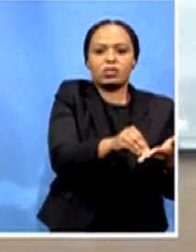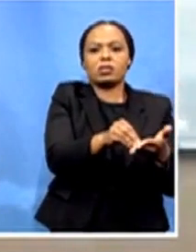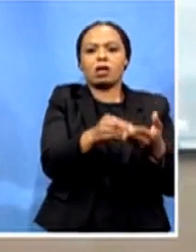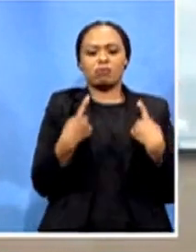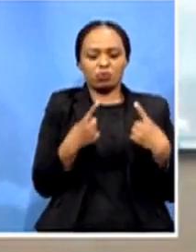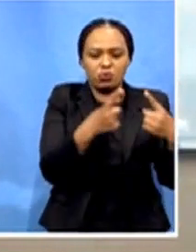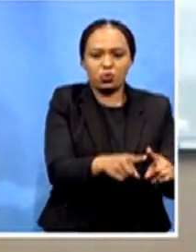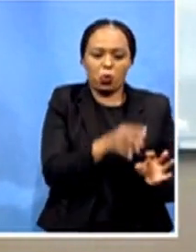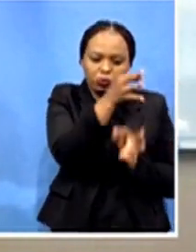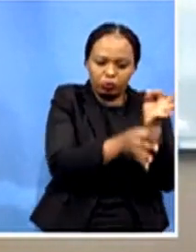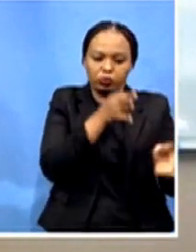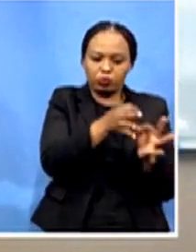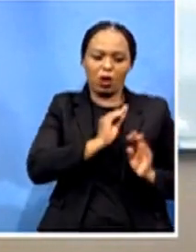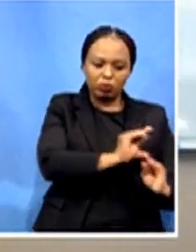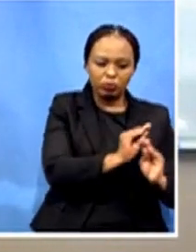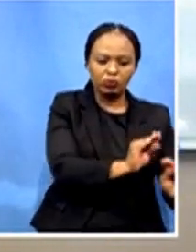the health and safety space